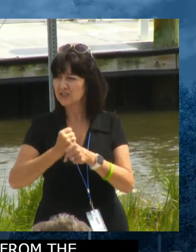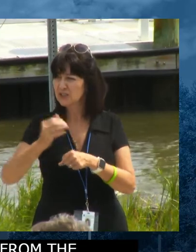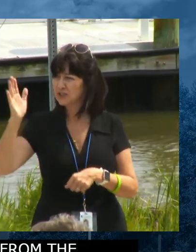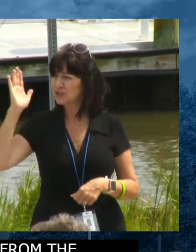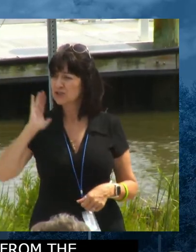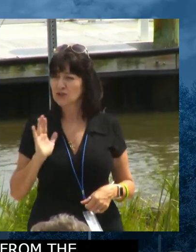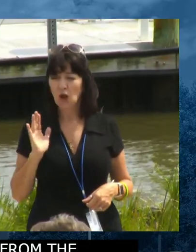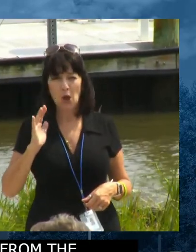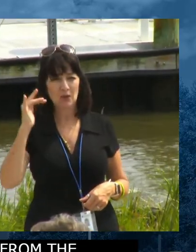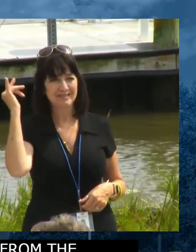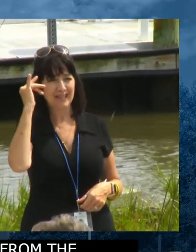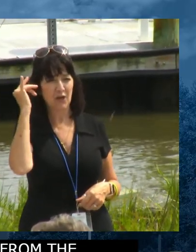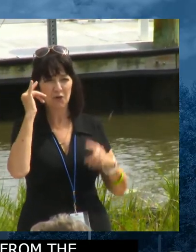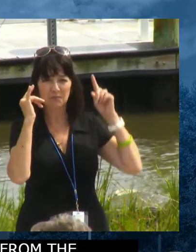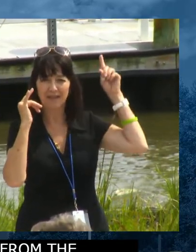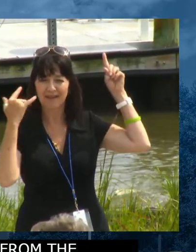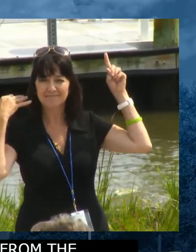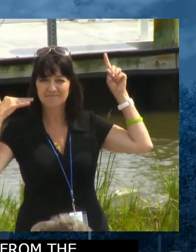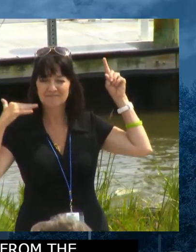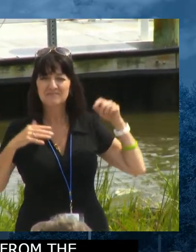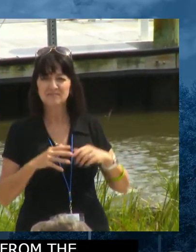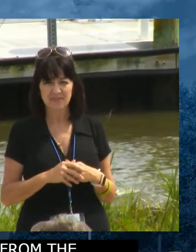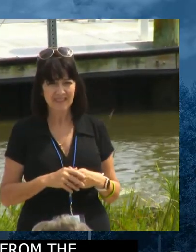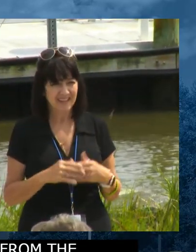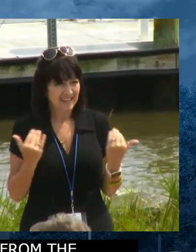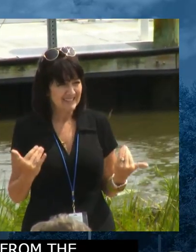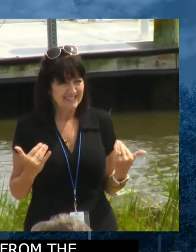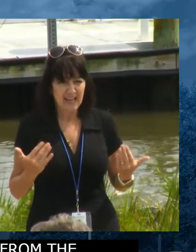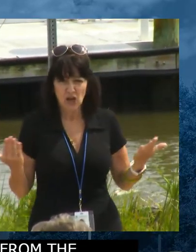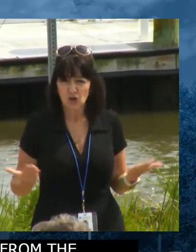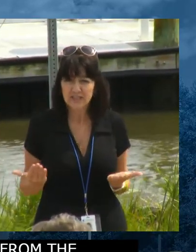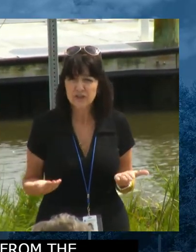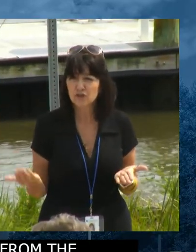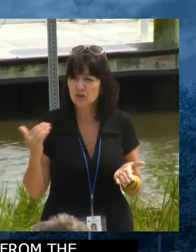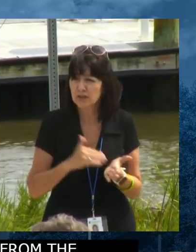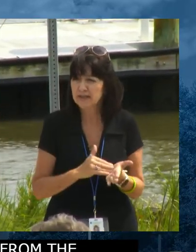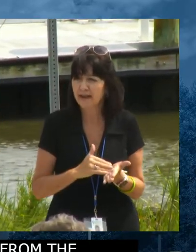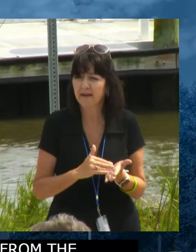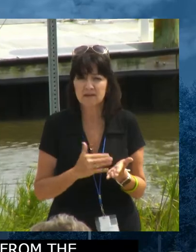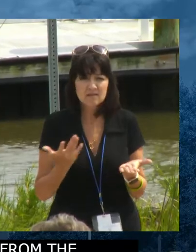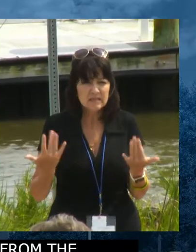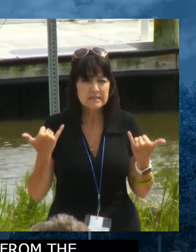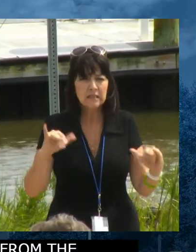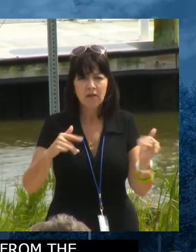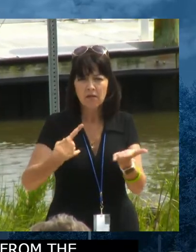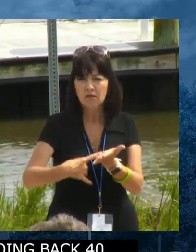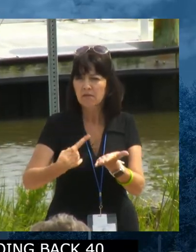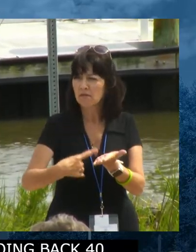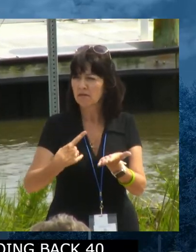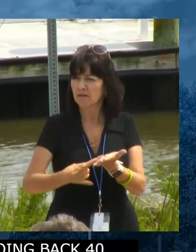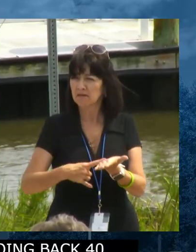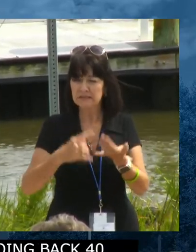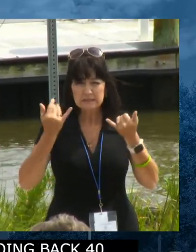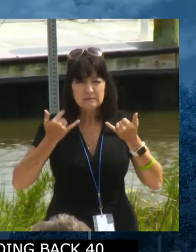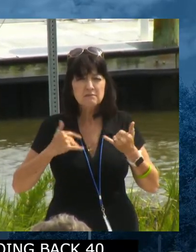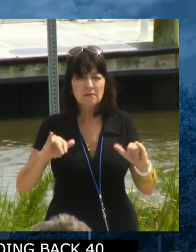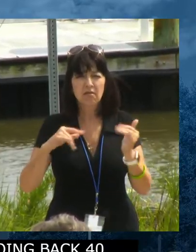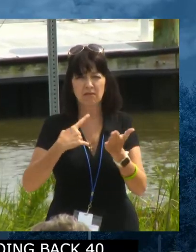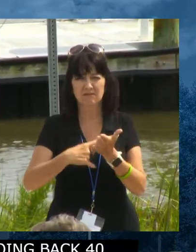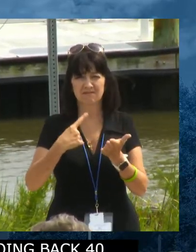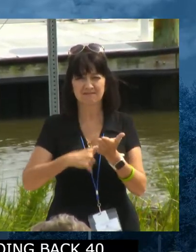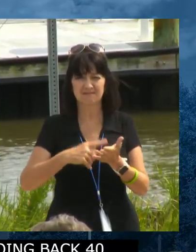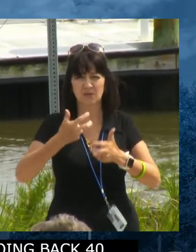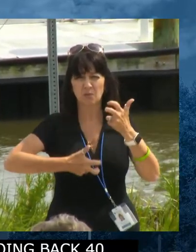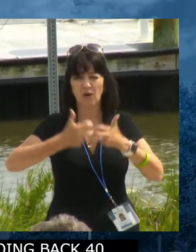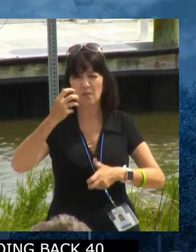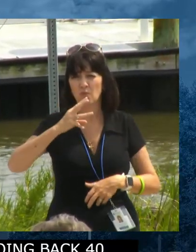And here we are and we're still talking about water. But we're going to fix it. We're going to do something about it this year. I will tell you this